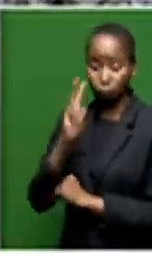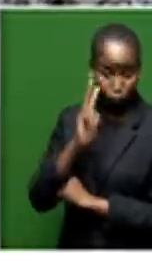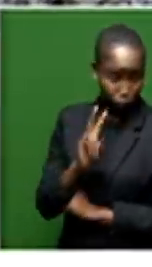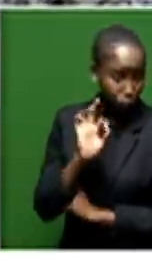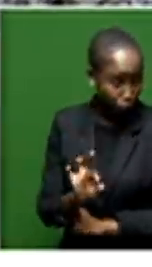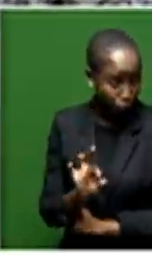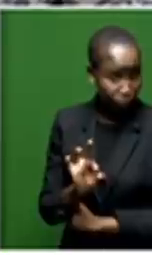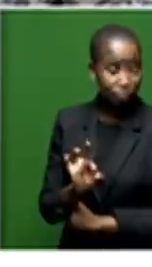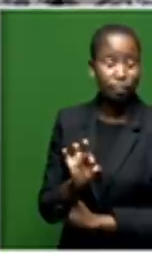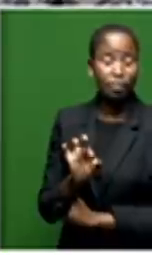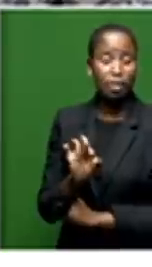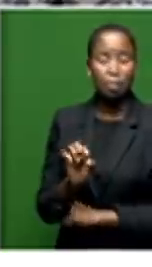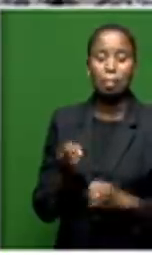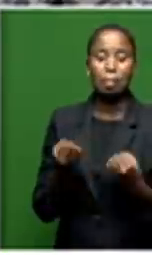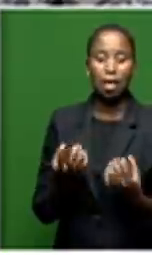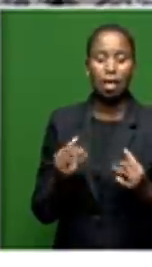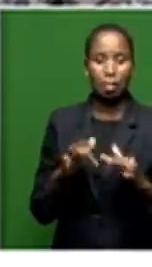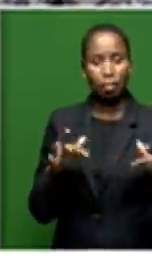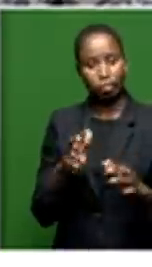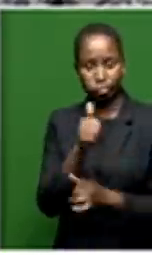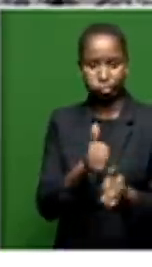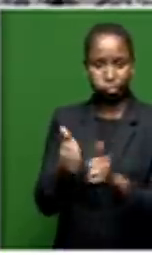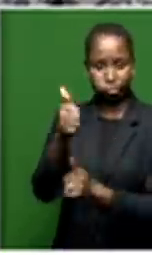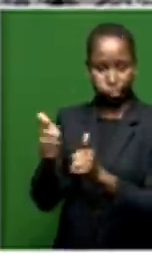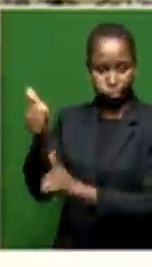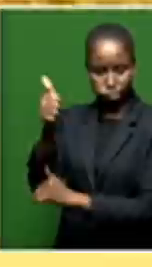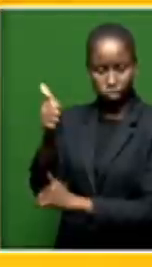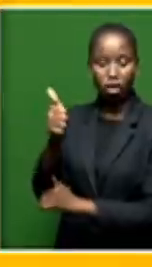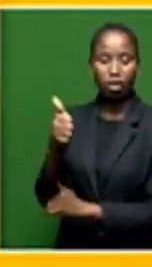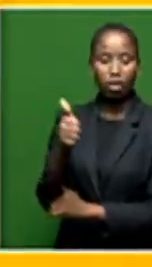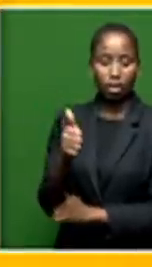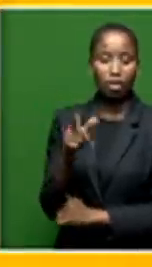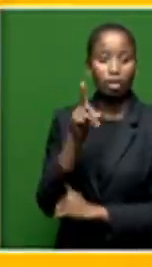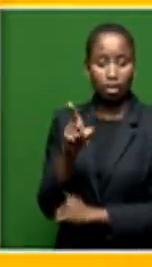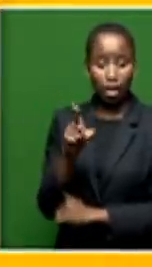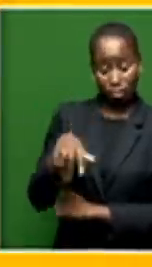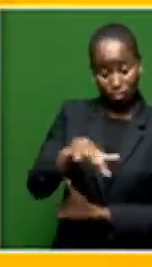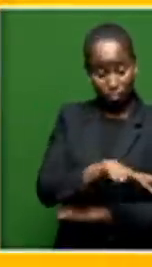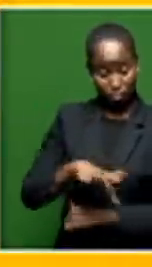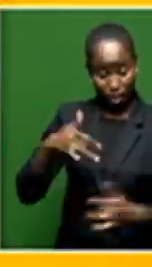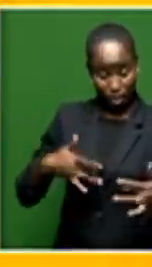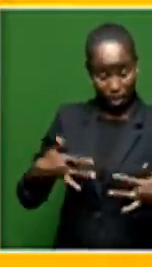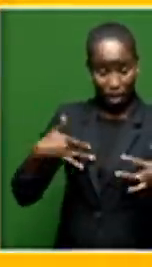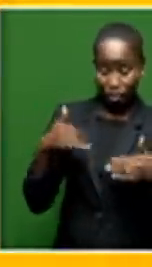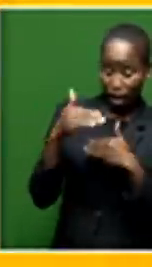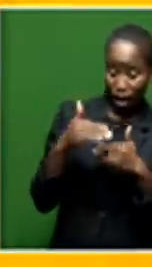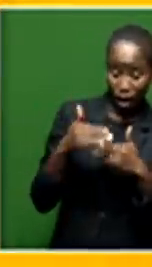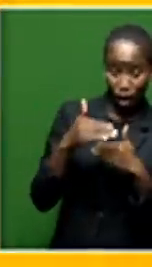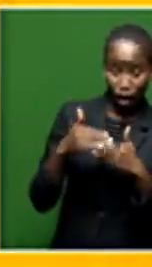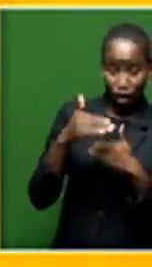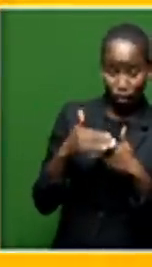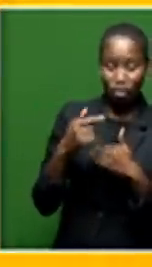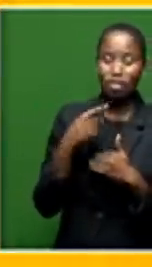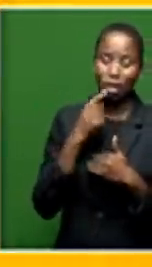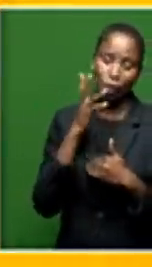see, many of the high-profile people that Samkele mentions who are in and around that area in Bloemfontein this